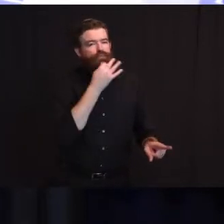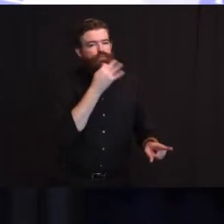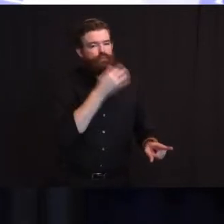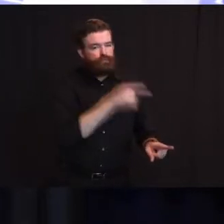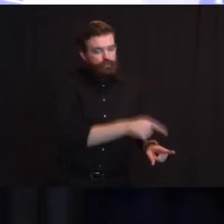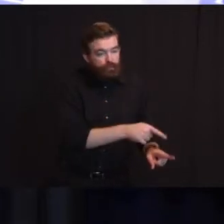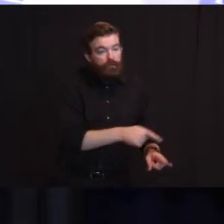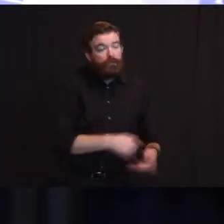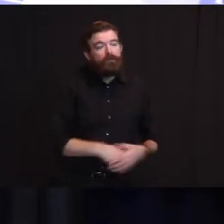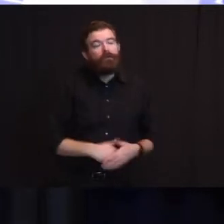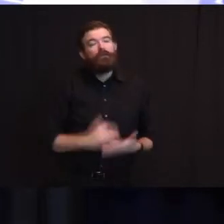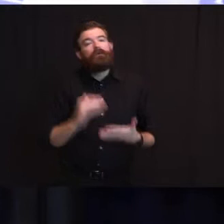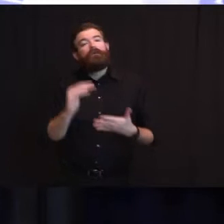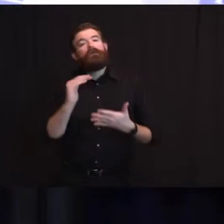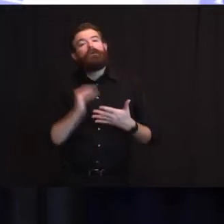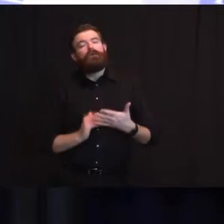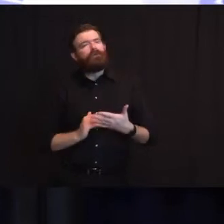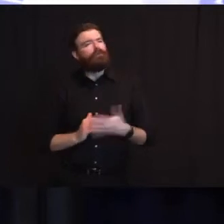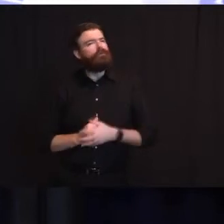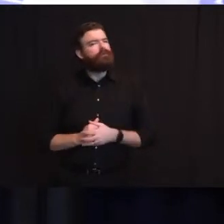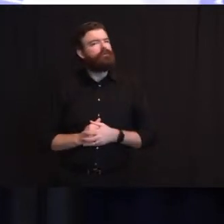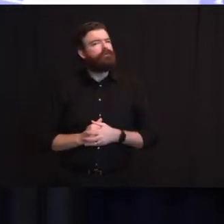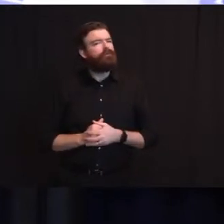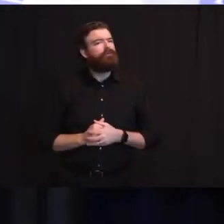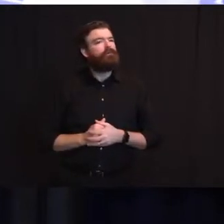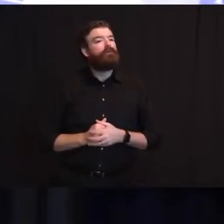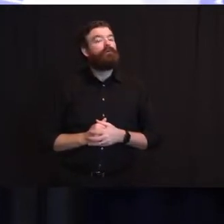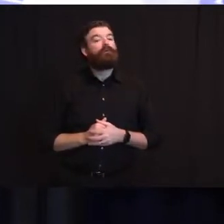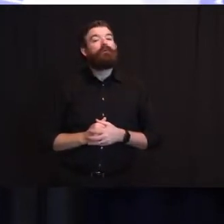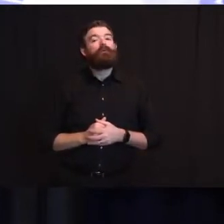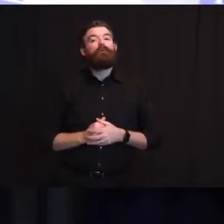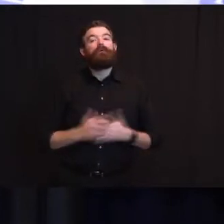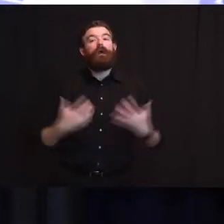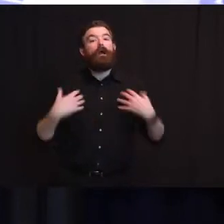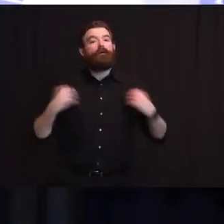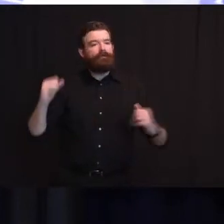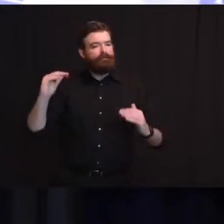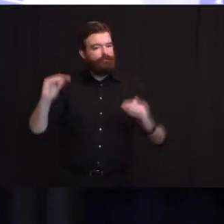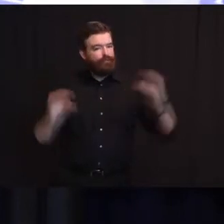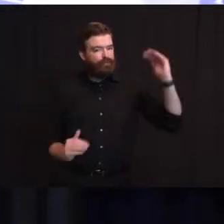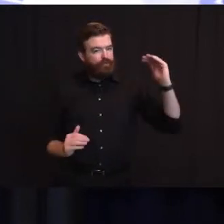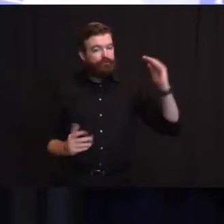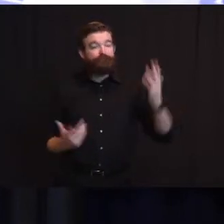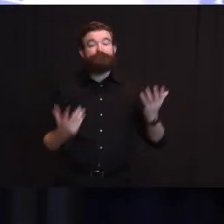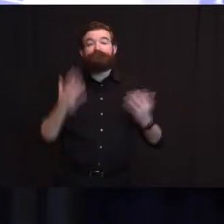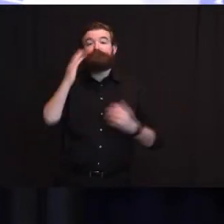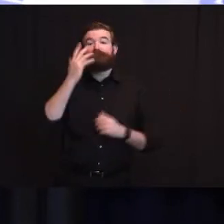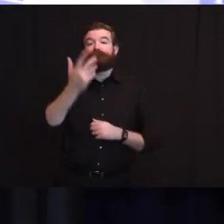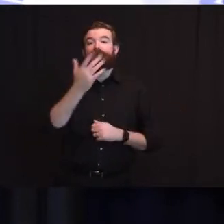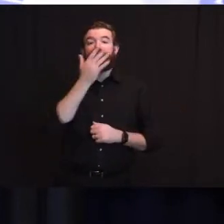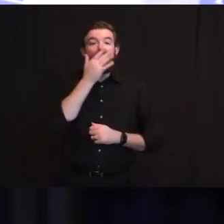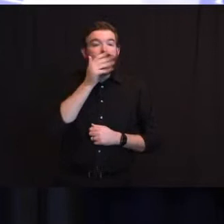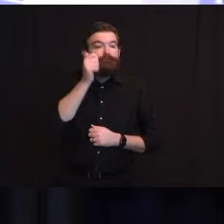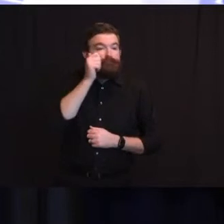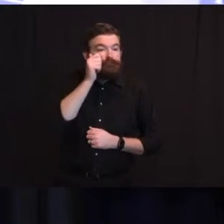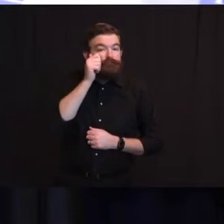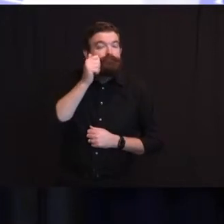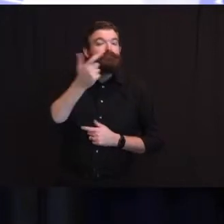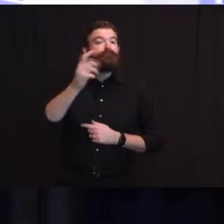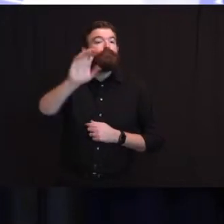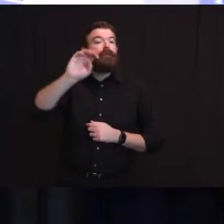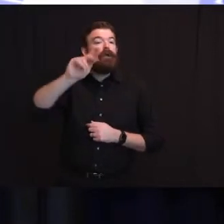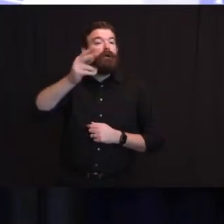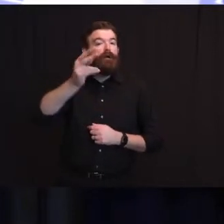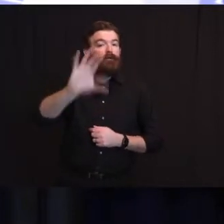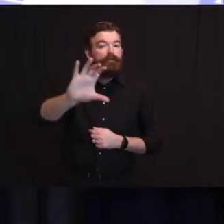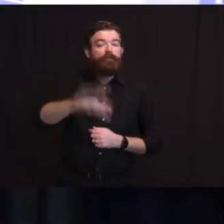inequities, acknowledging that racial and ethnic minority groups are disproportionately represented in many